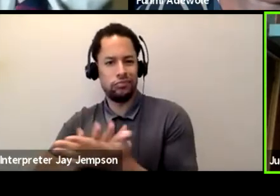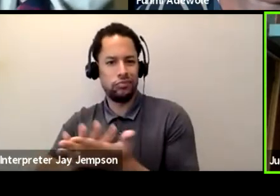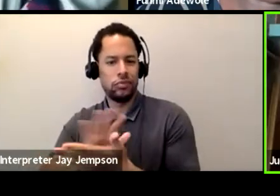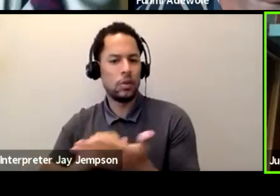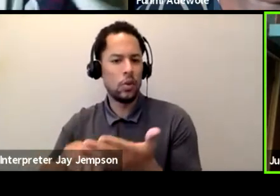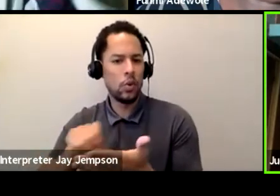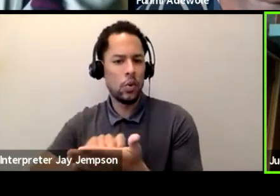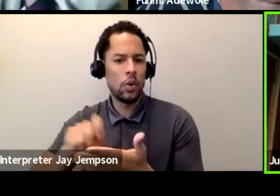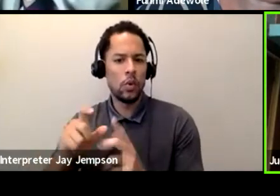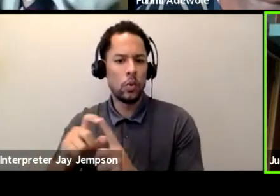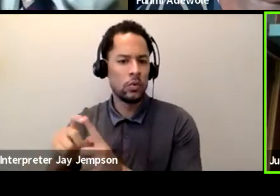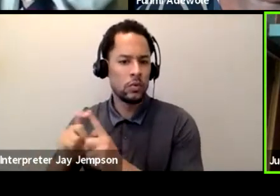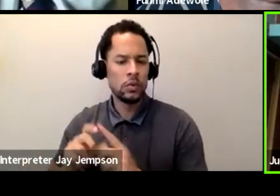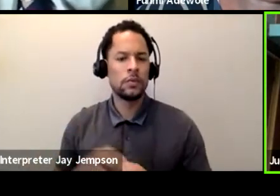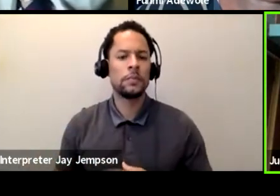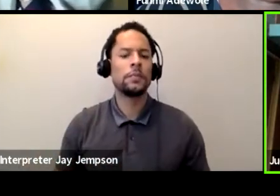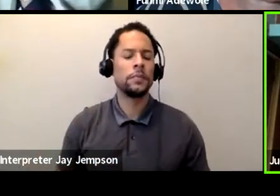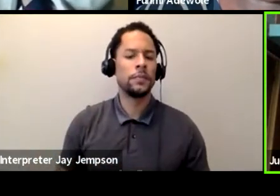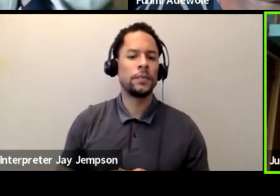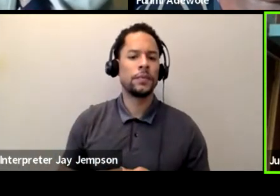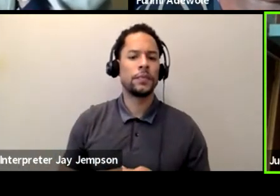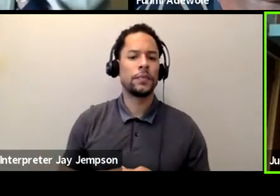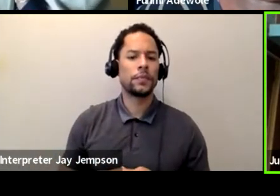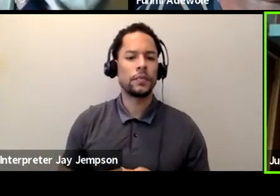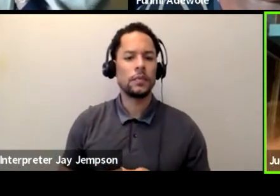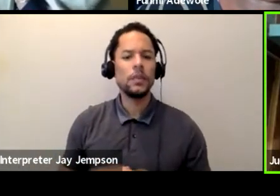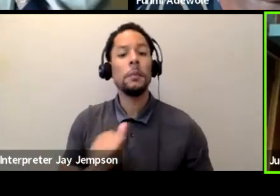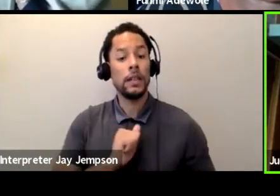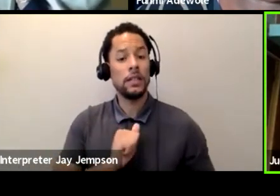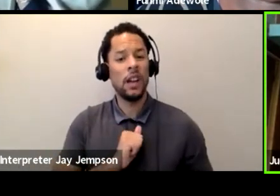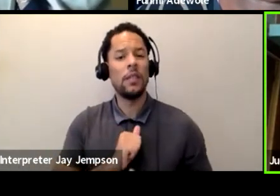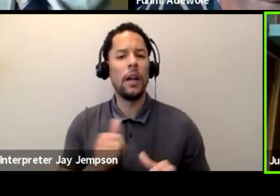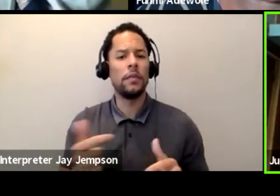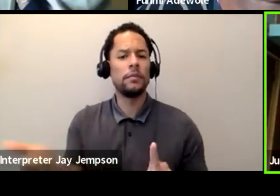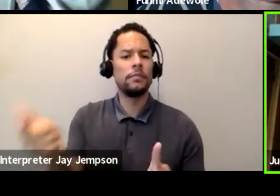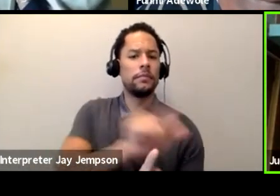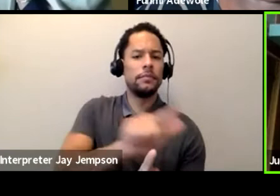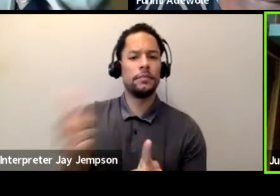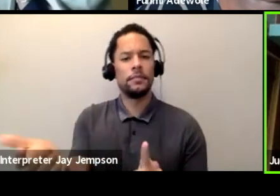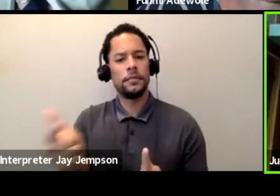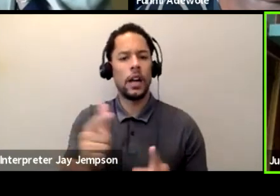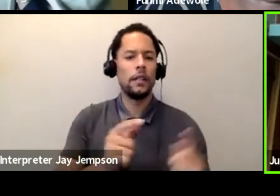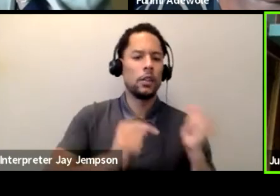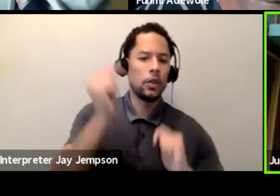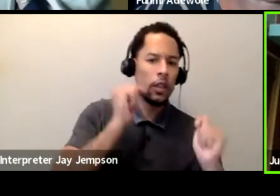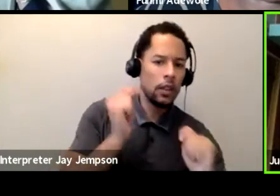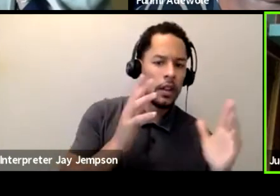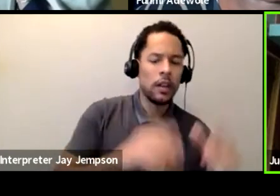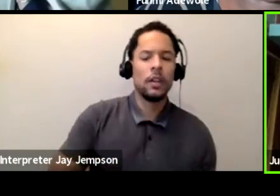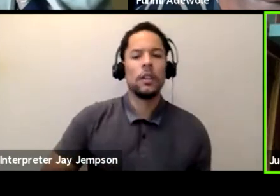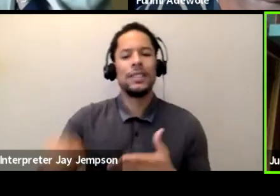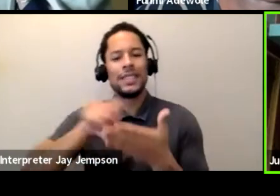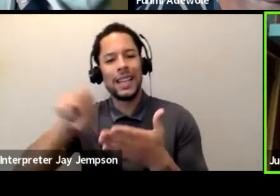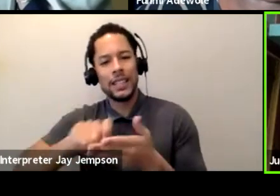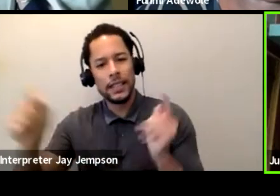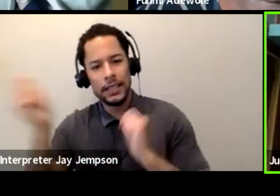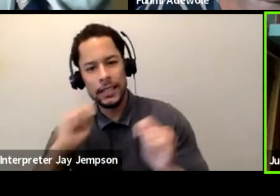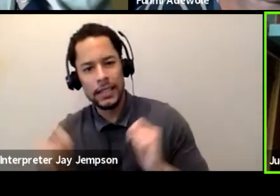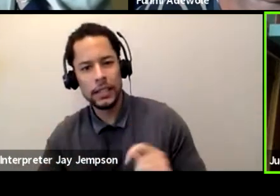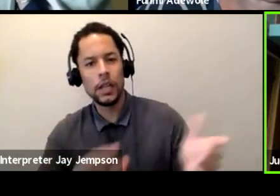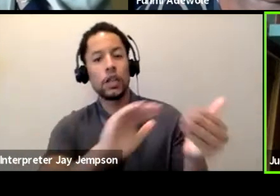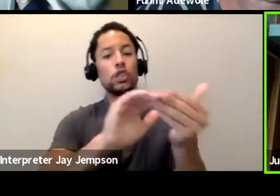your artworks into the public. I have done both community theater, textural theater and all of that, and just